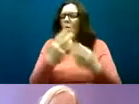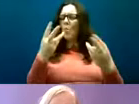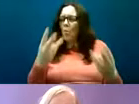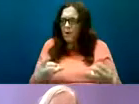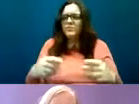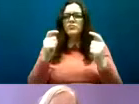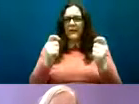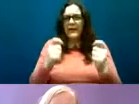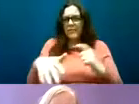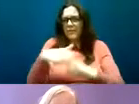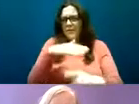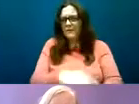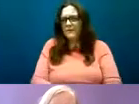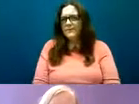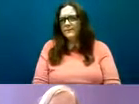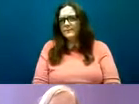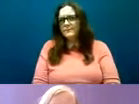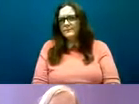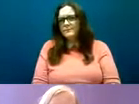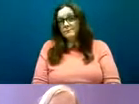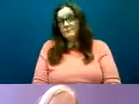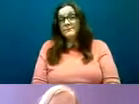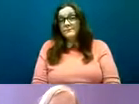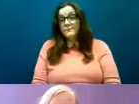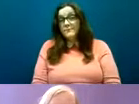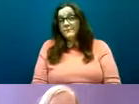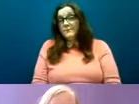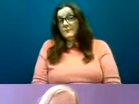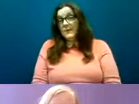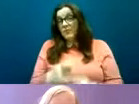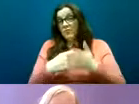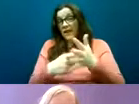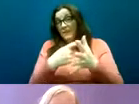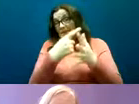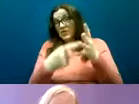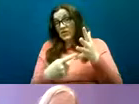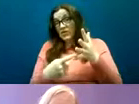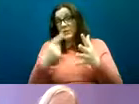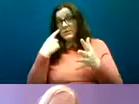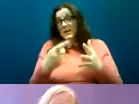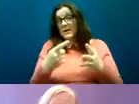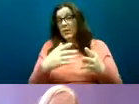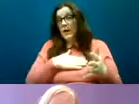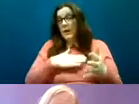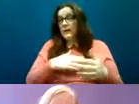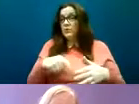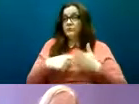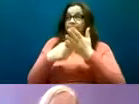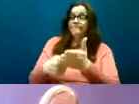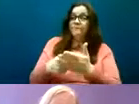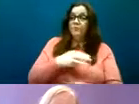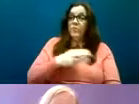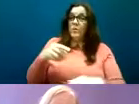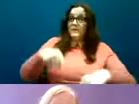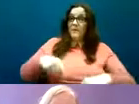in terms of the recommendations that we'd like to make in relation to the study the first few are in relation to